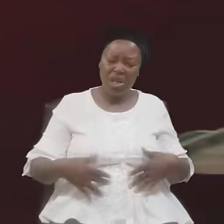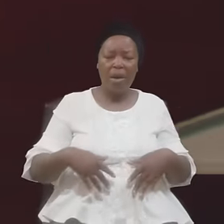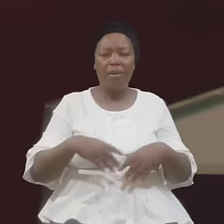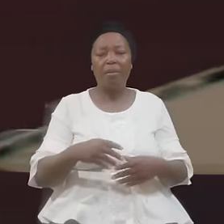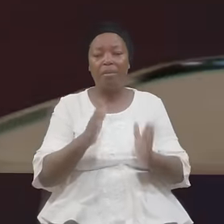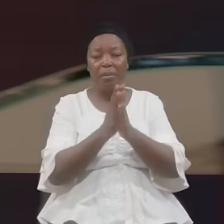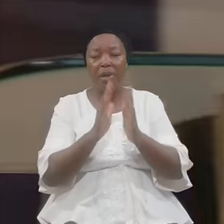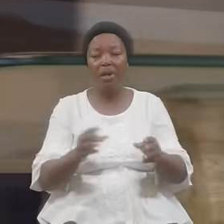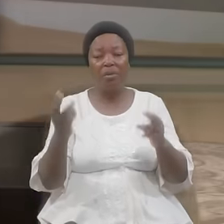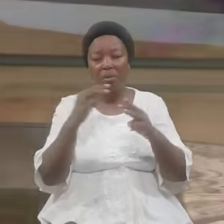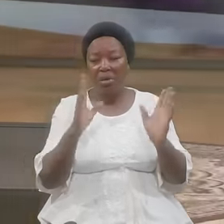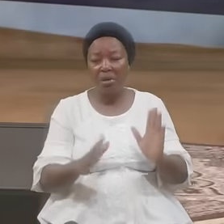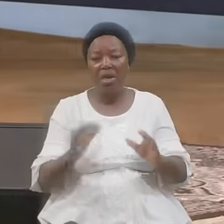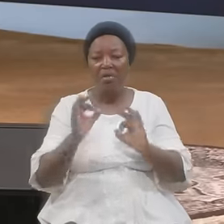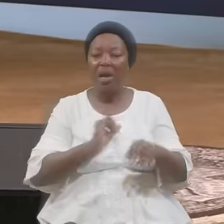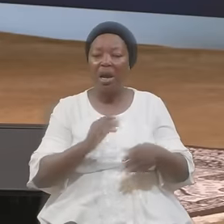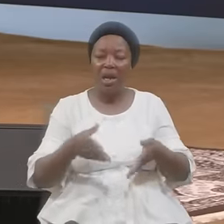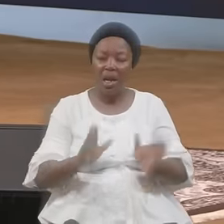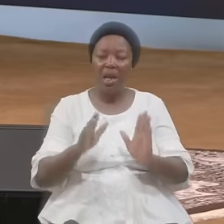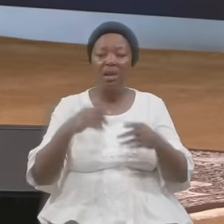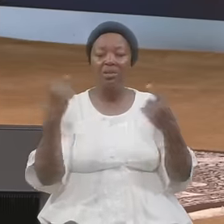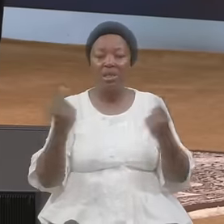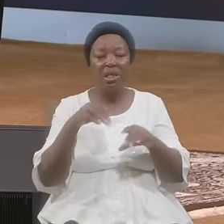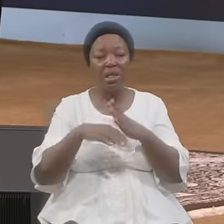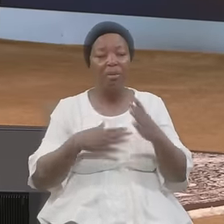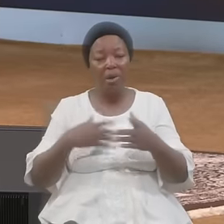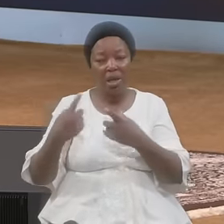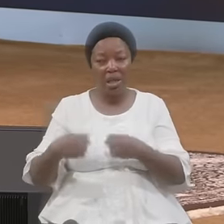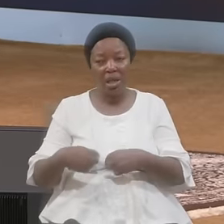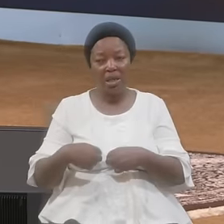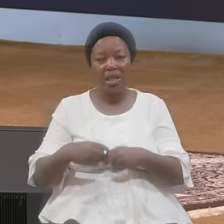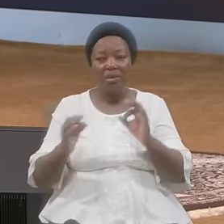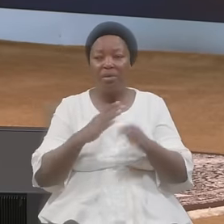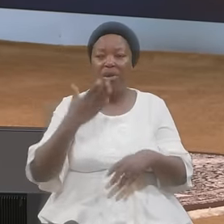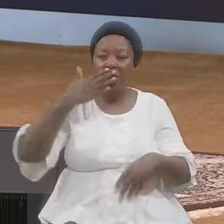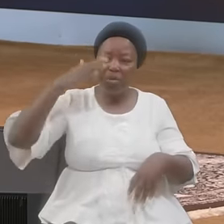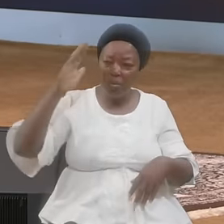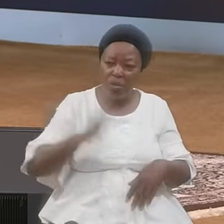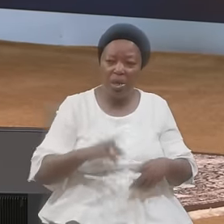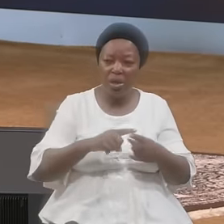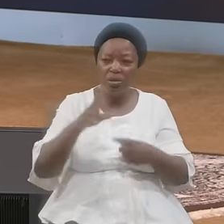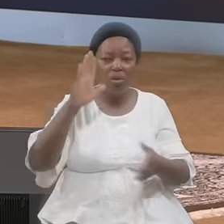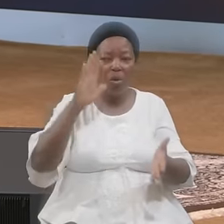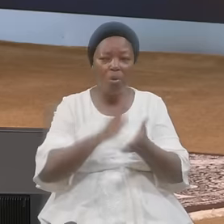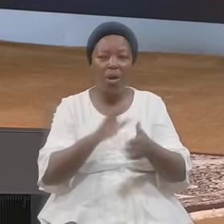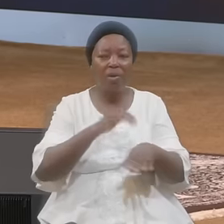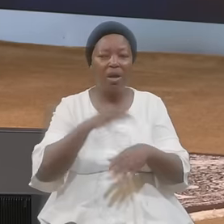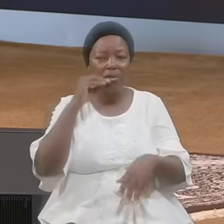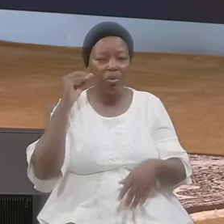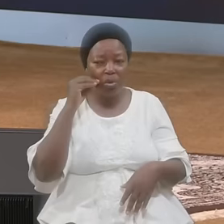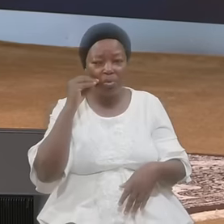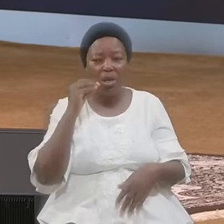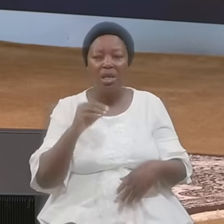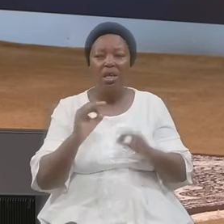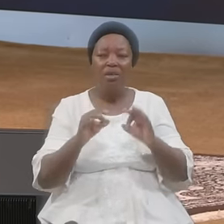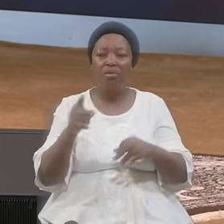If I Regards Iniquity In My Heart If You Are Cruel To Your Wife At Home If